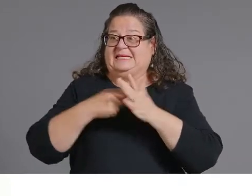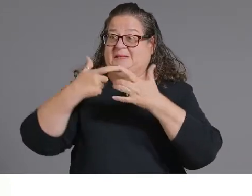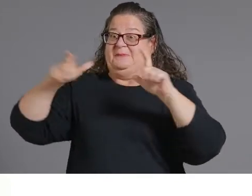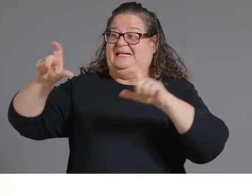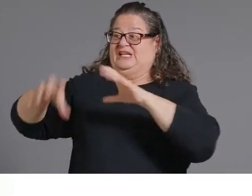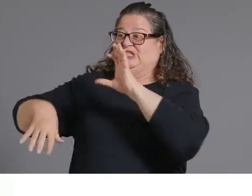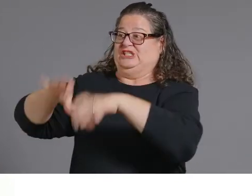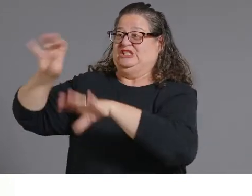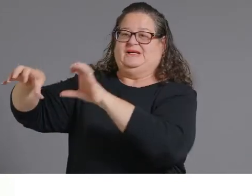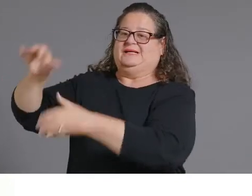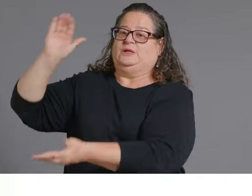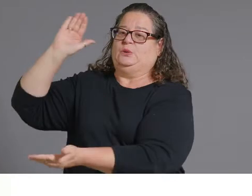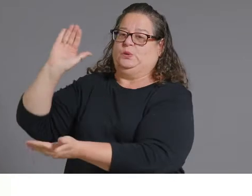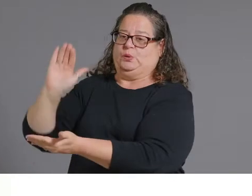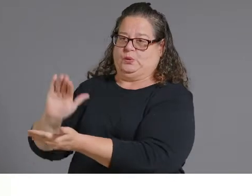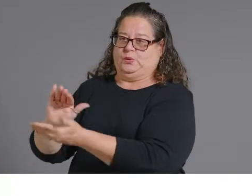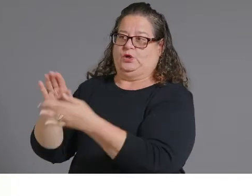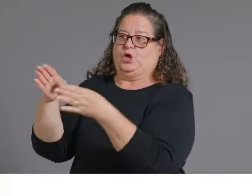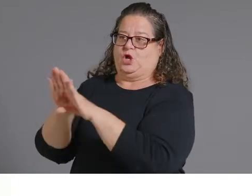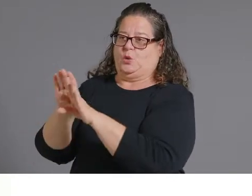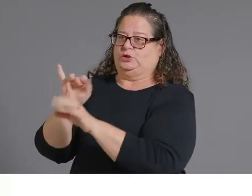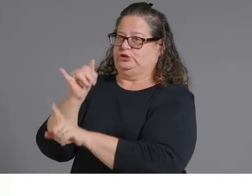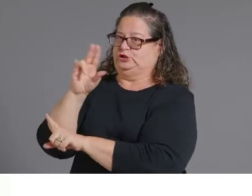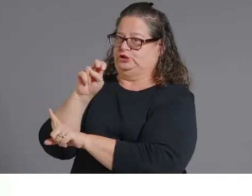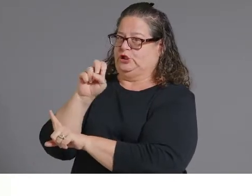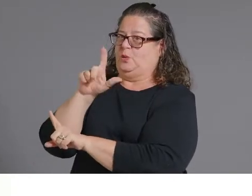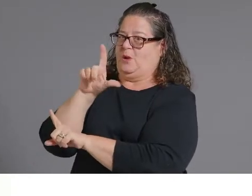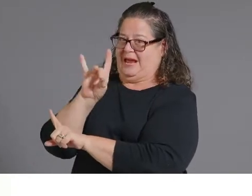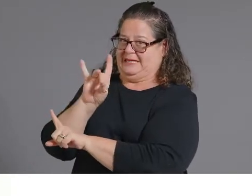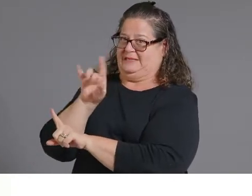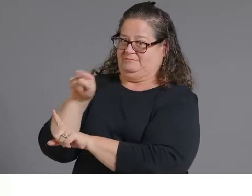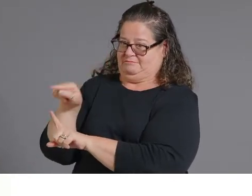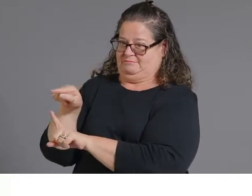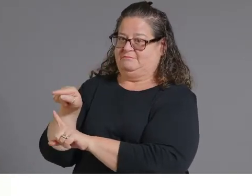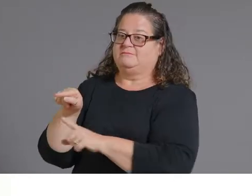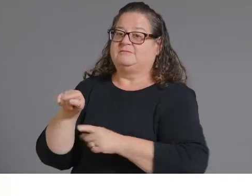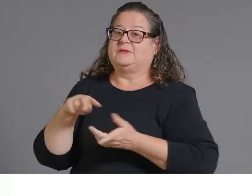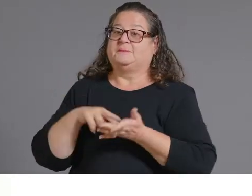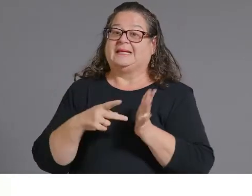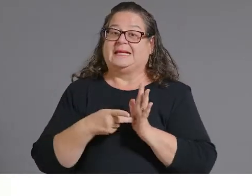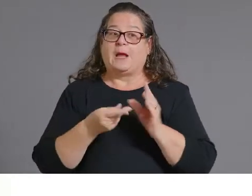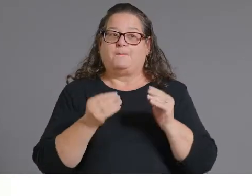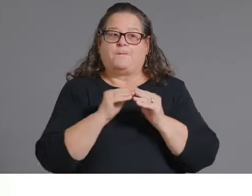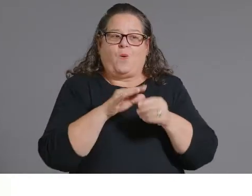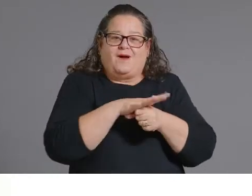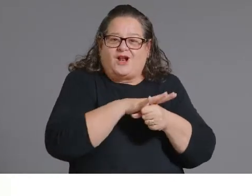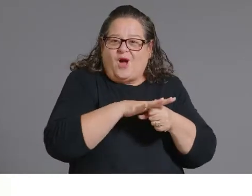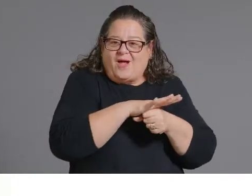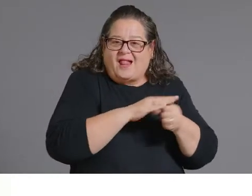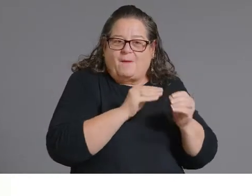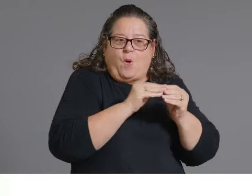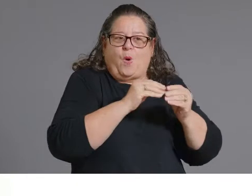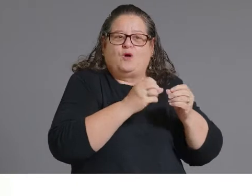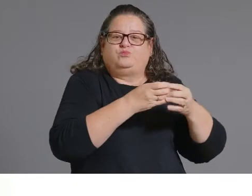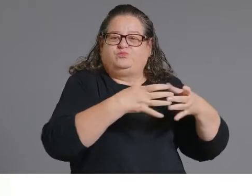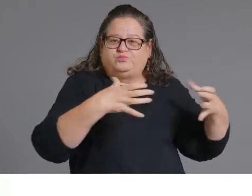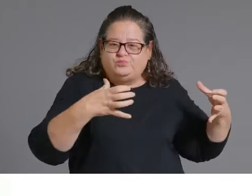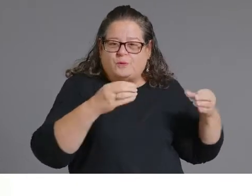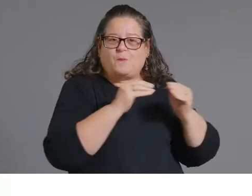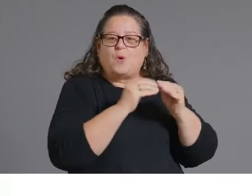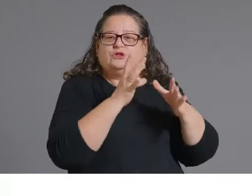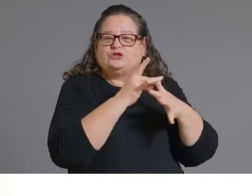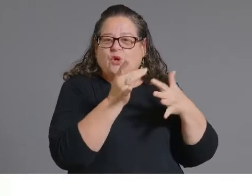28th and increase the number of neighborhood options like pharmacies, doctor's offices, pop-up clinics,